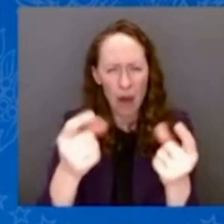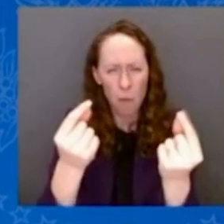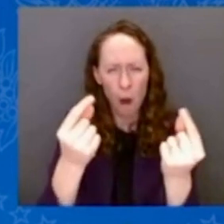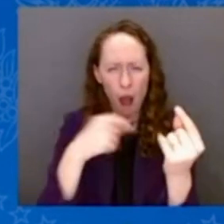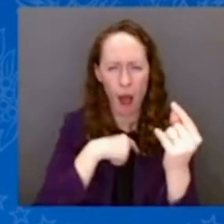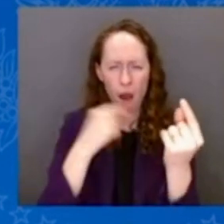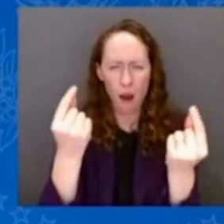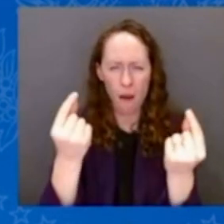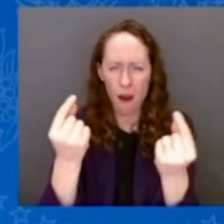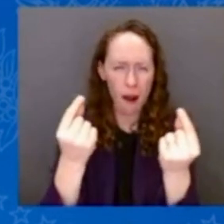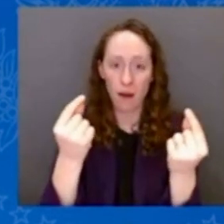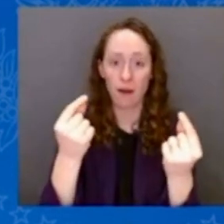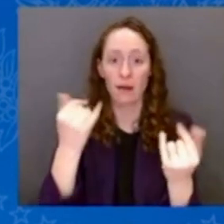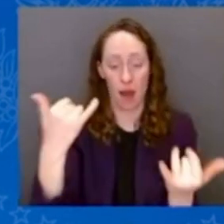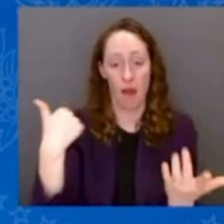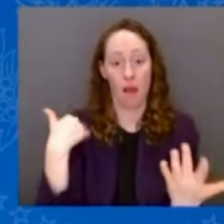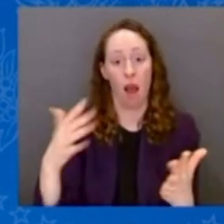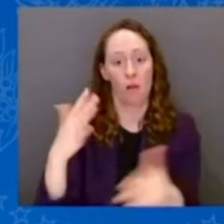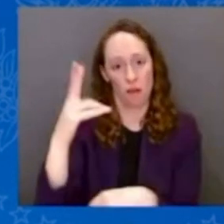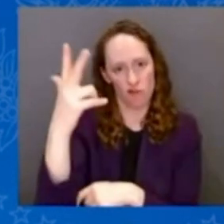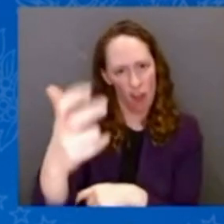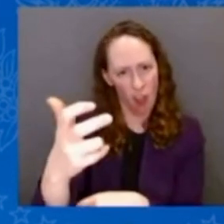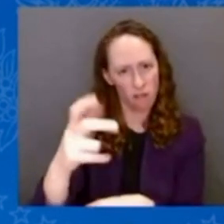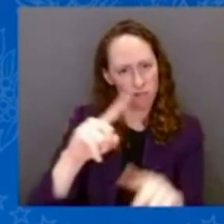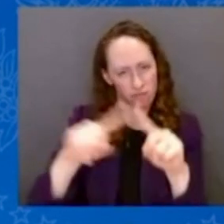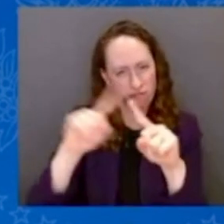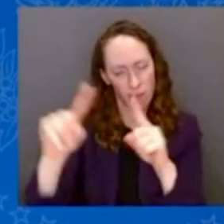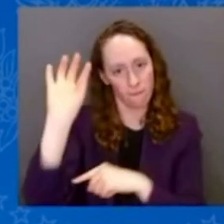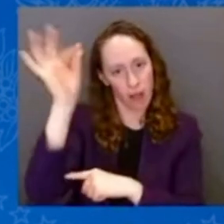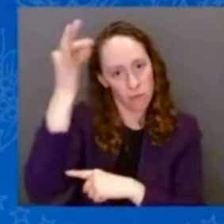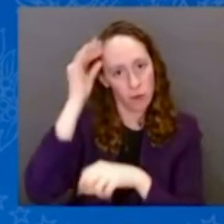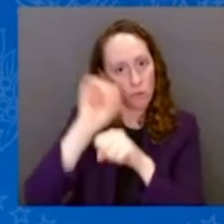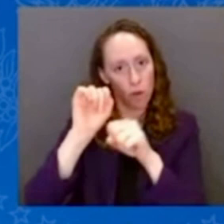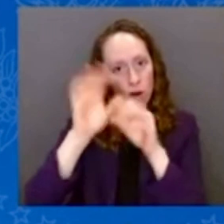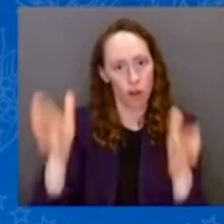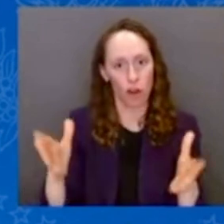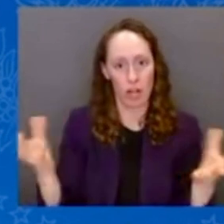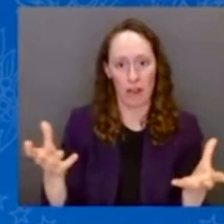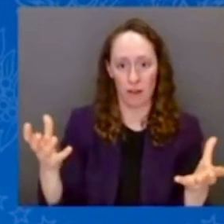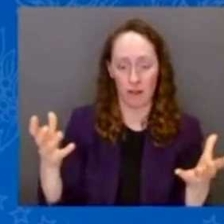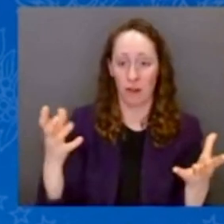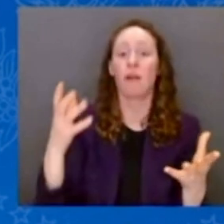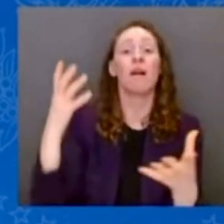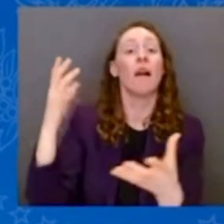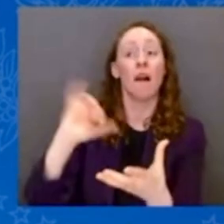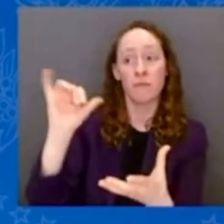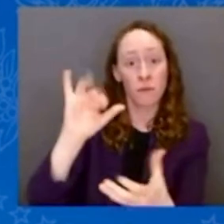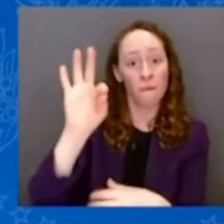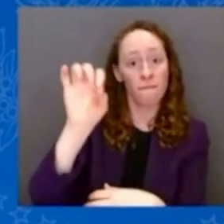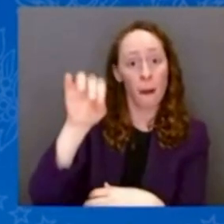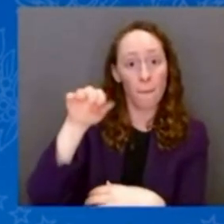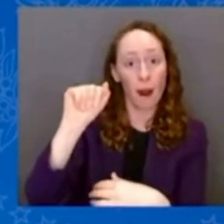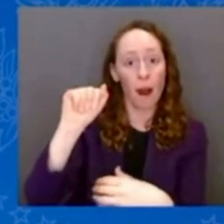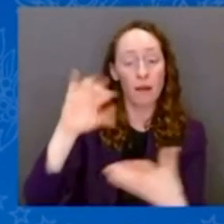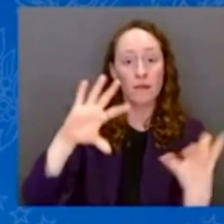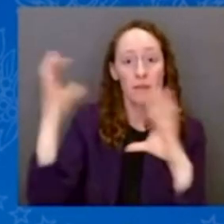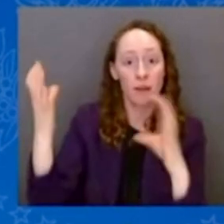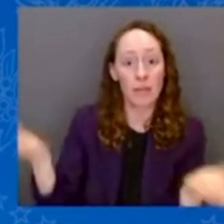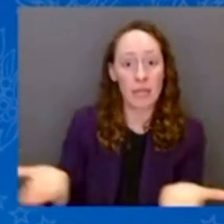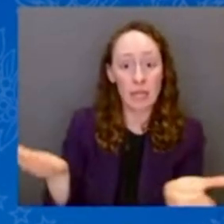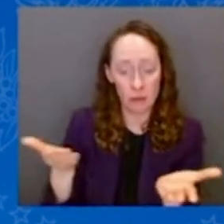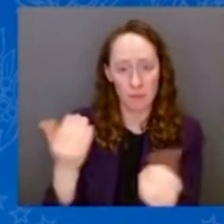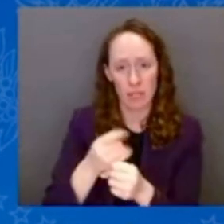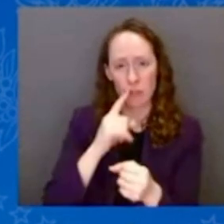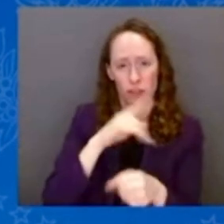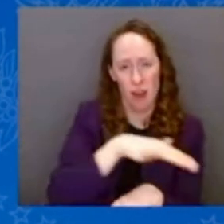including FEMA's Disaster Survivor Assistance Teams, to ensure a well-coordinated response to get you the